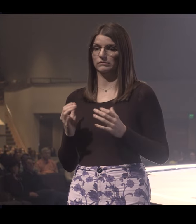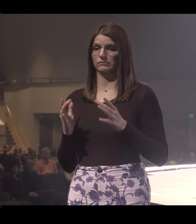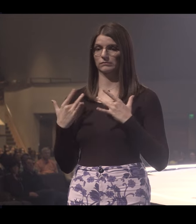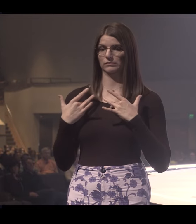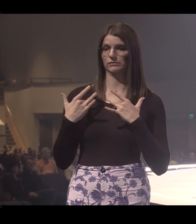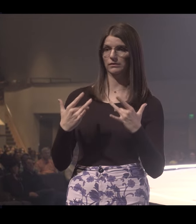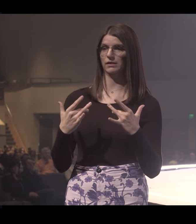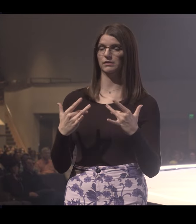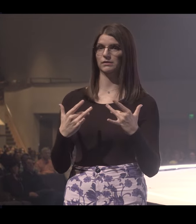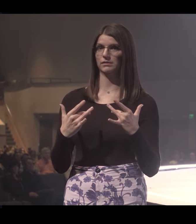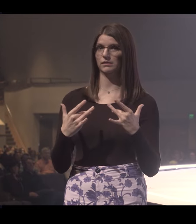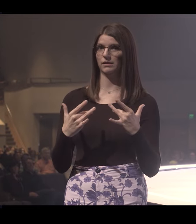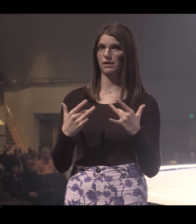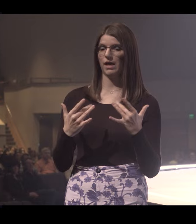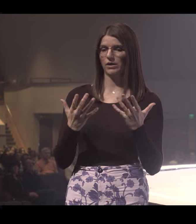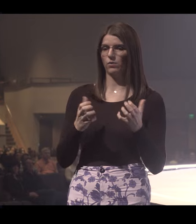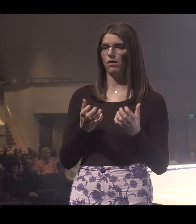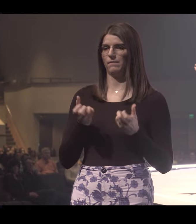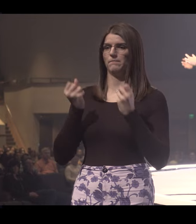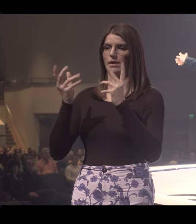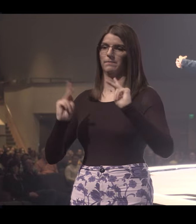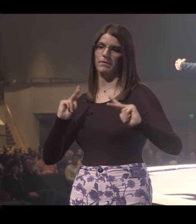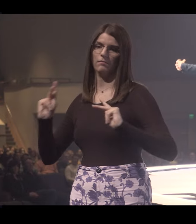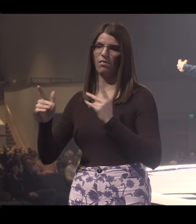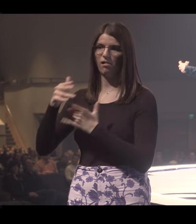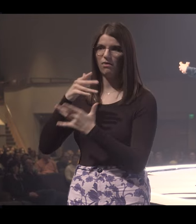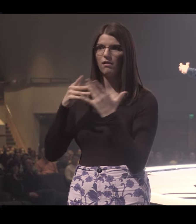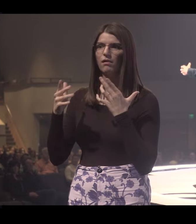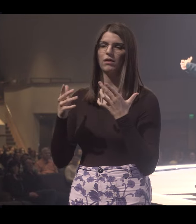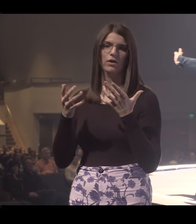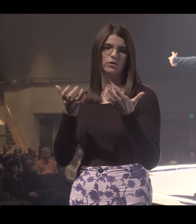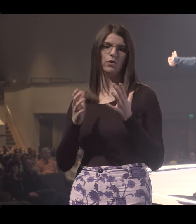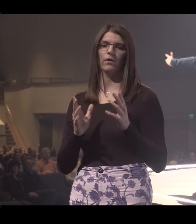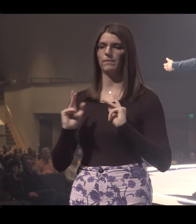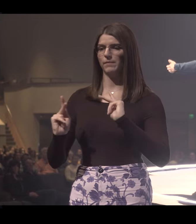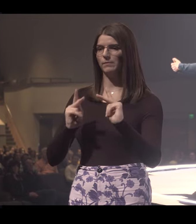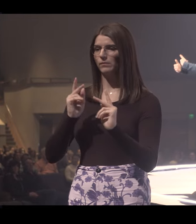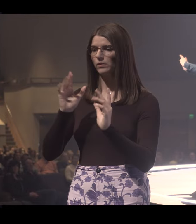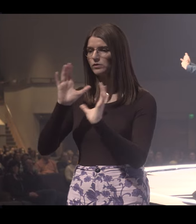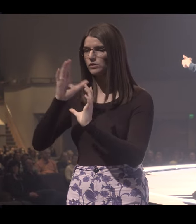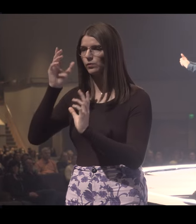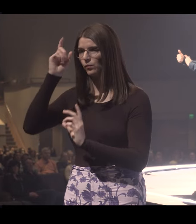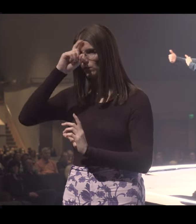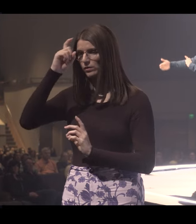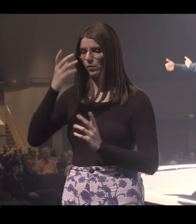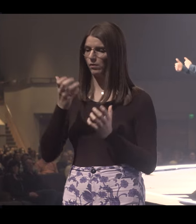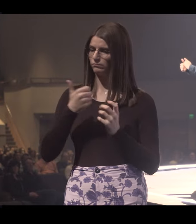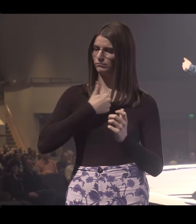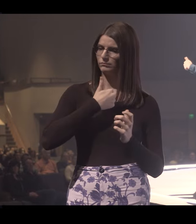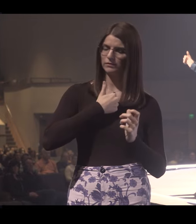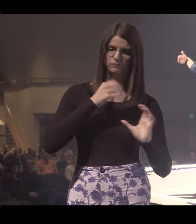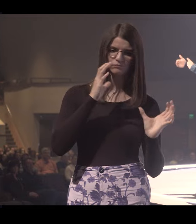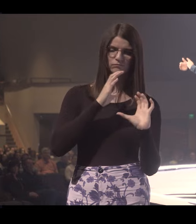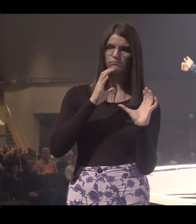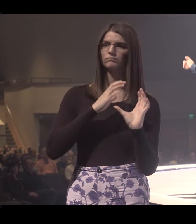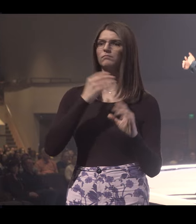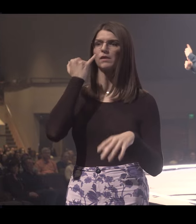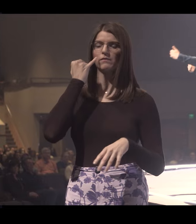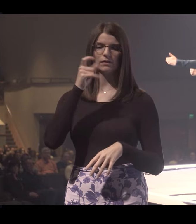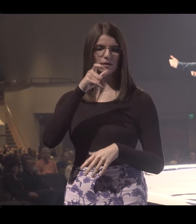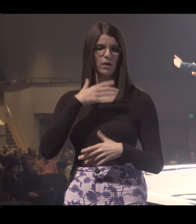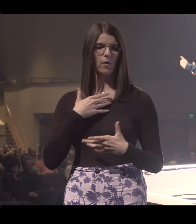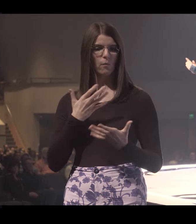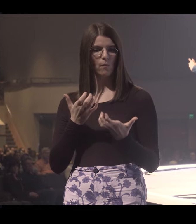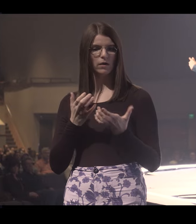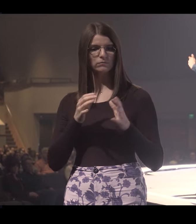gravitating towards not wanting as many people help, not wanting to be around people that I can seek wisdom from. I just want to seek it myself. If I